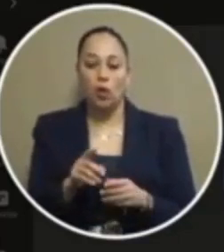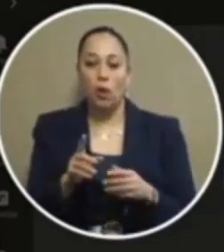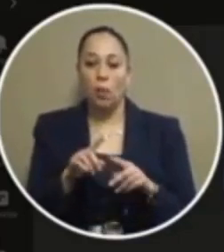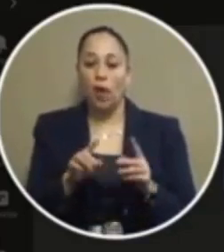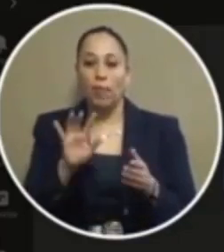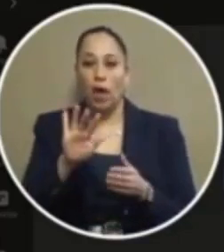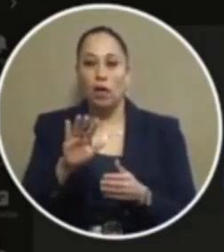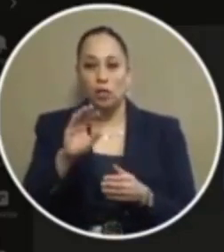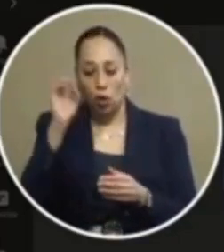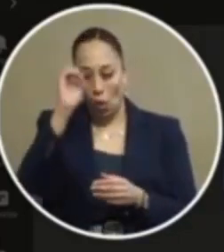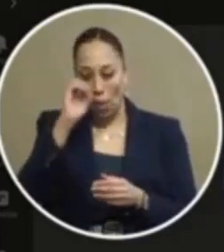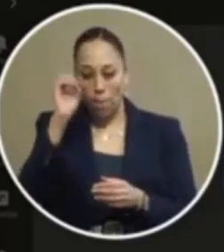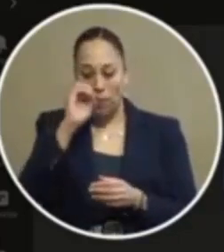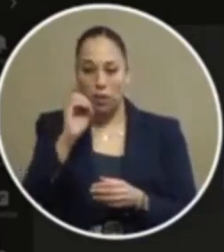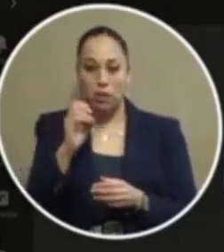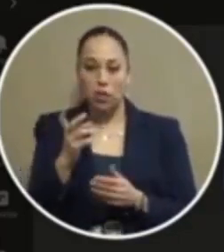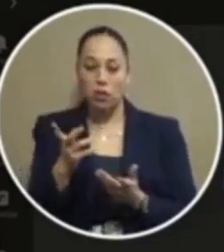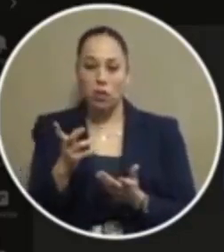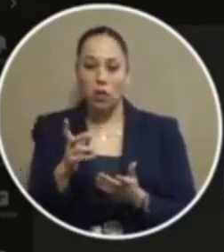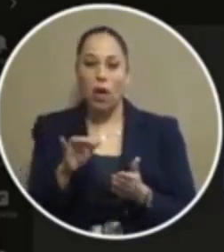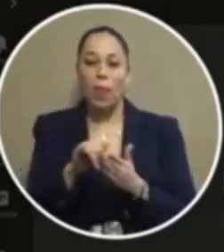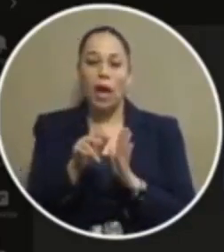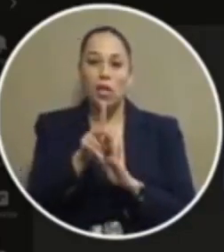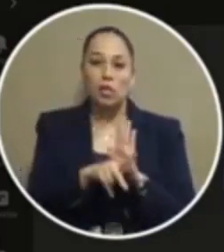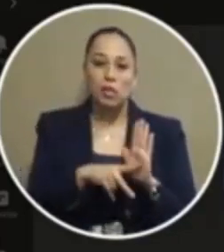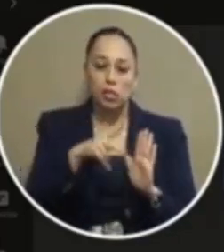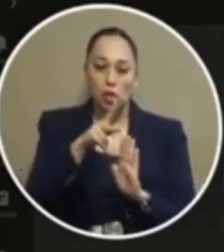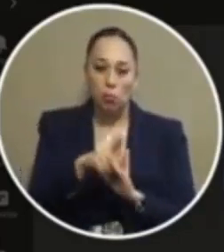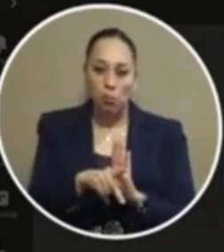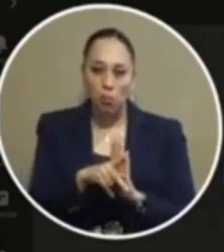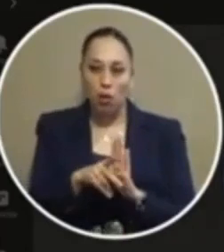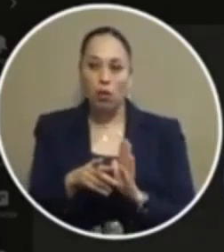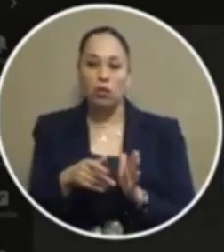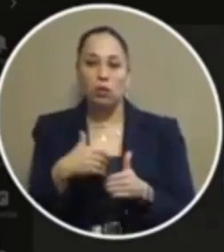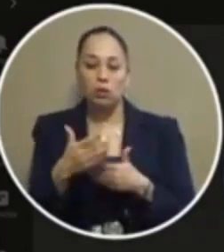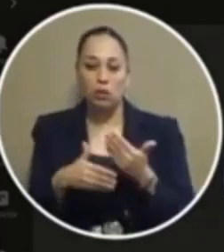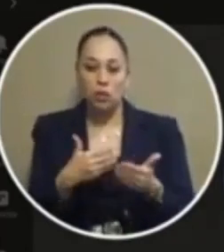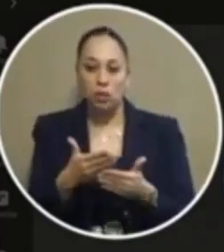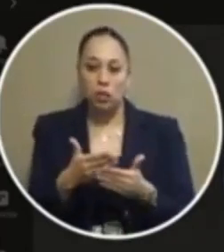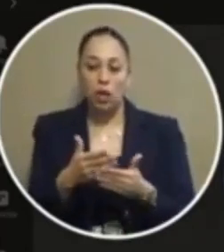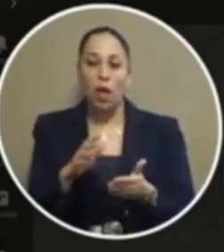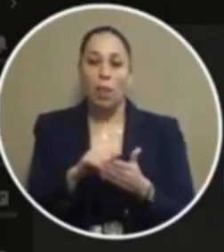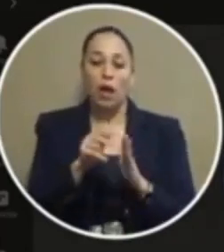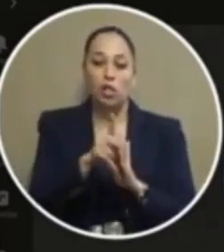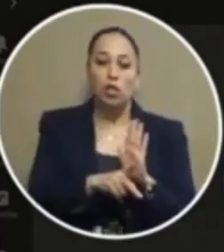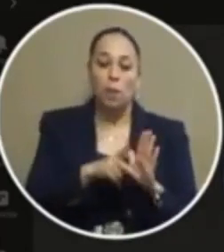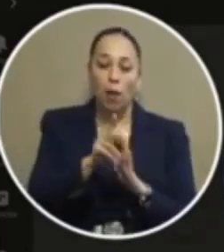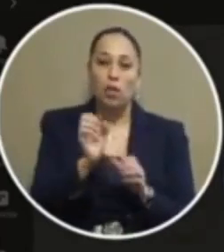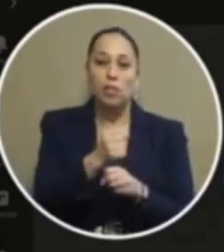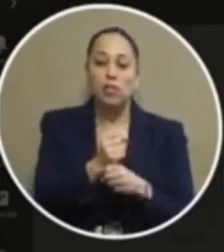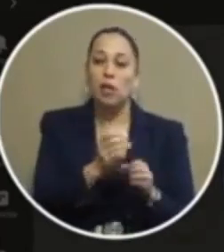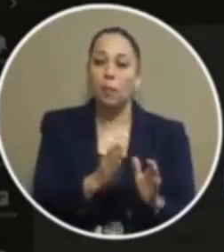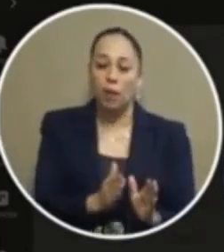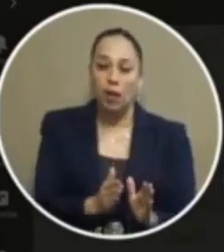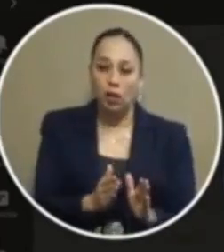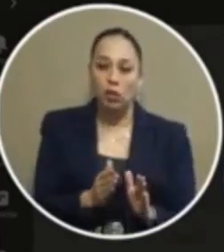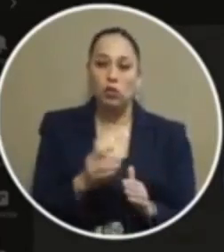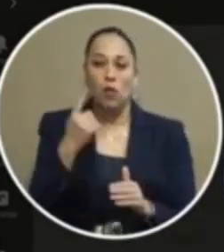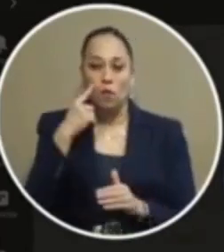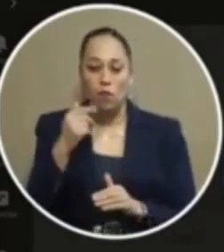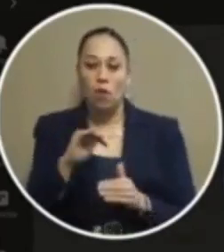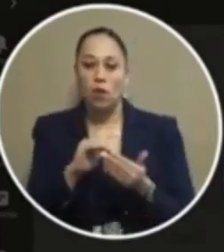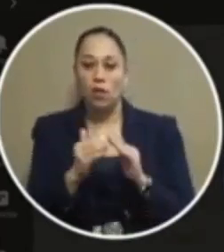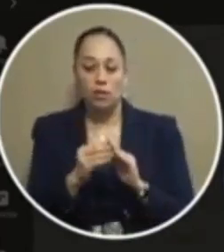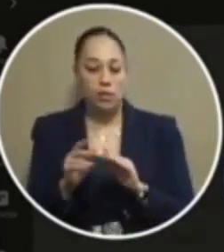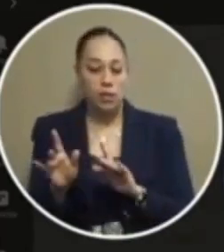their opinion i have a very different one and i think the policy is one that we should push forward on there are policy makers uh at the city that i think feel